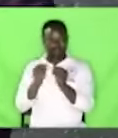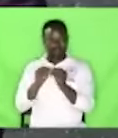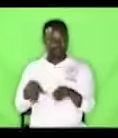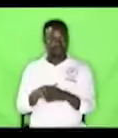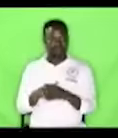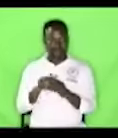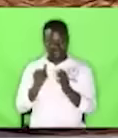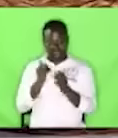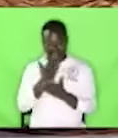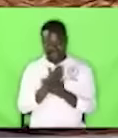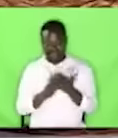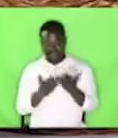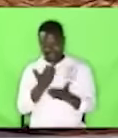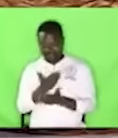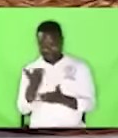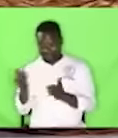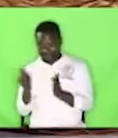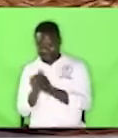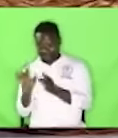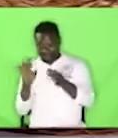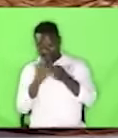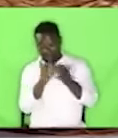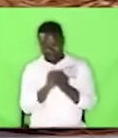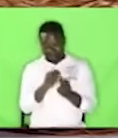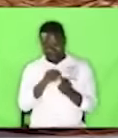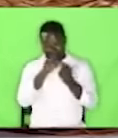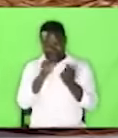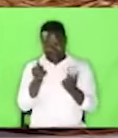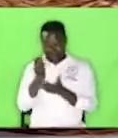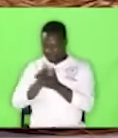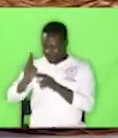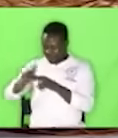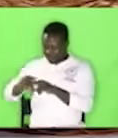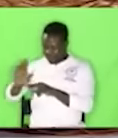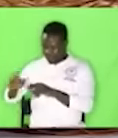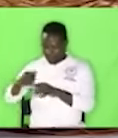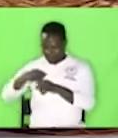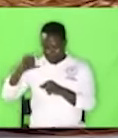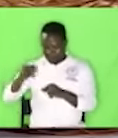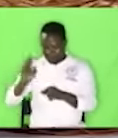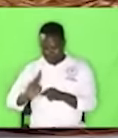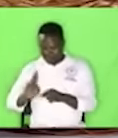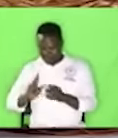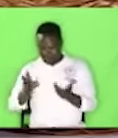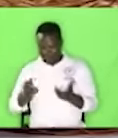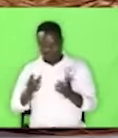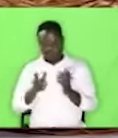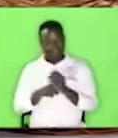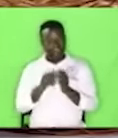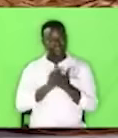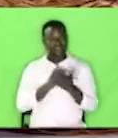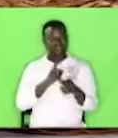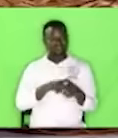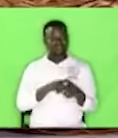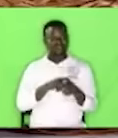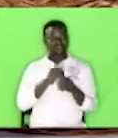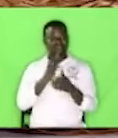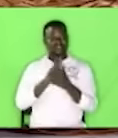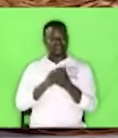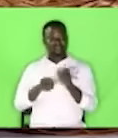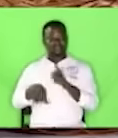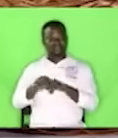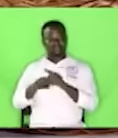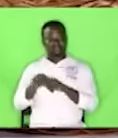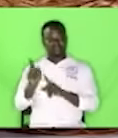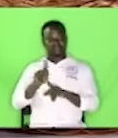things, just common things, the chairs they sit on, the pens they write with, that is why sometimes some footballers want to